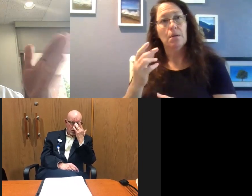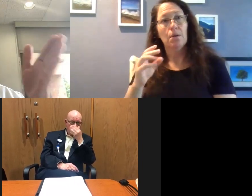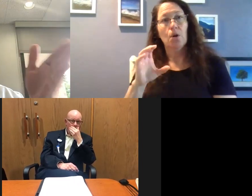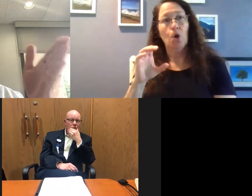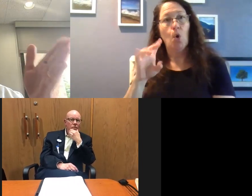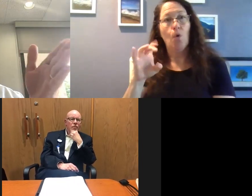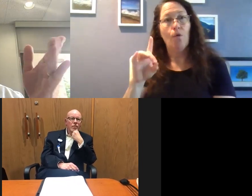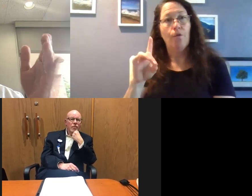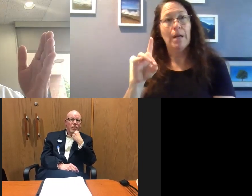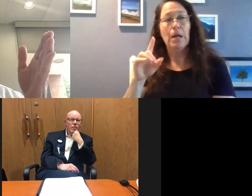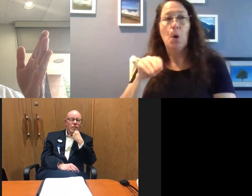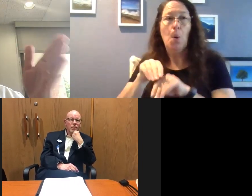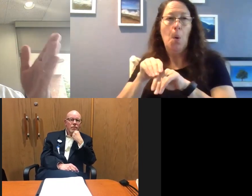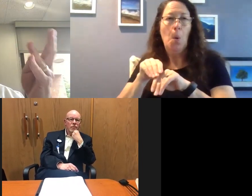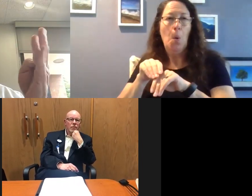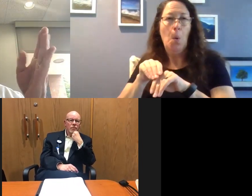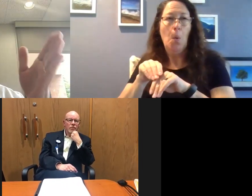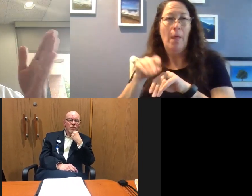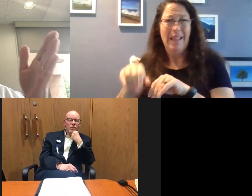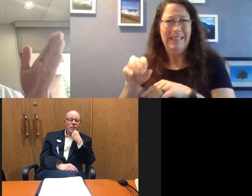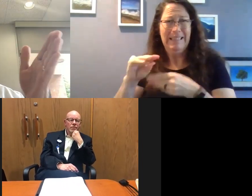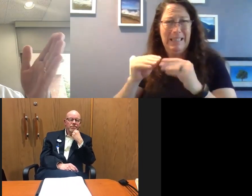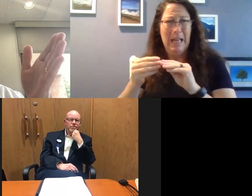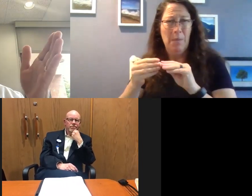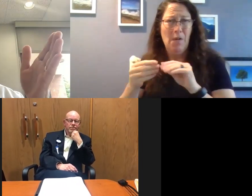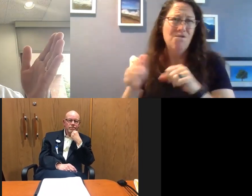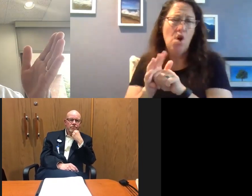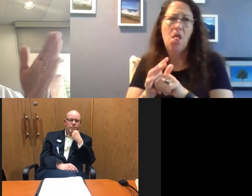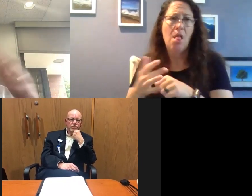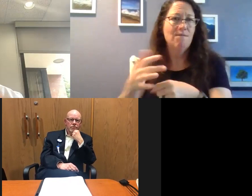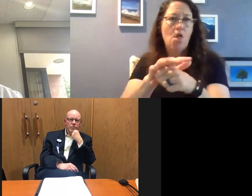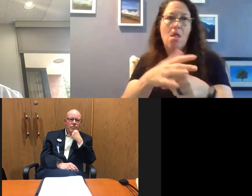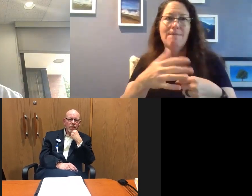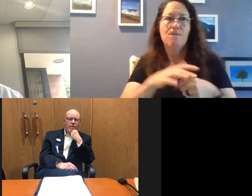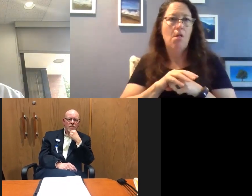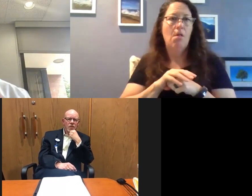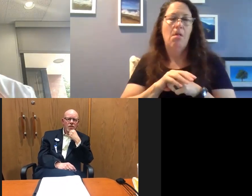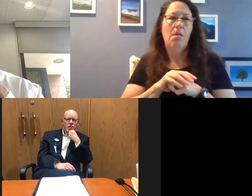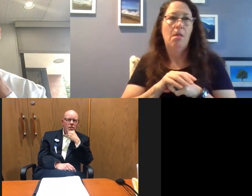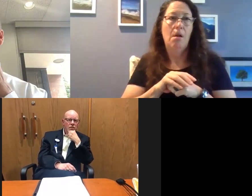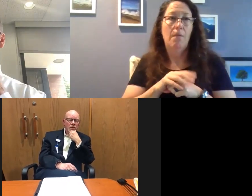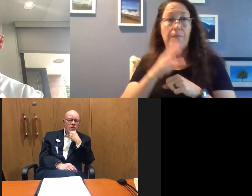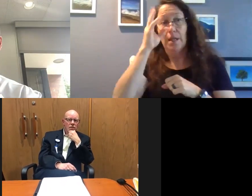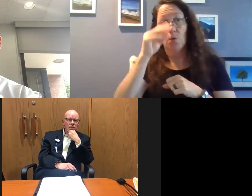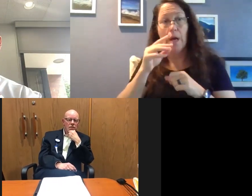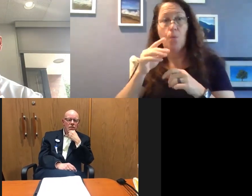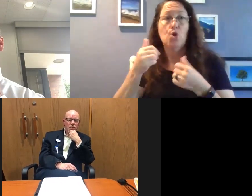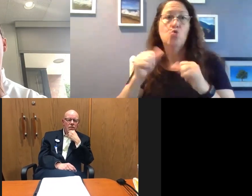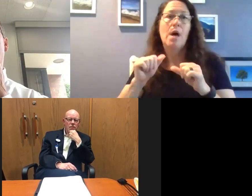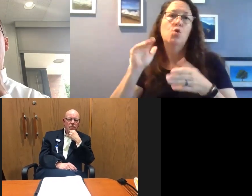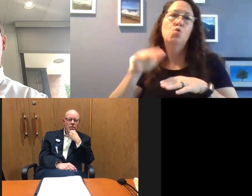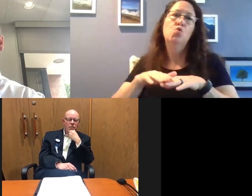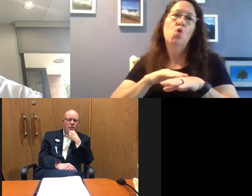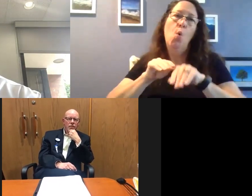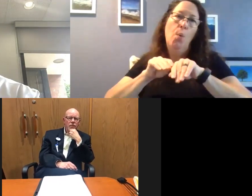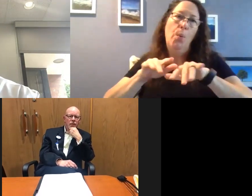That's how quickly these ICUs can get filled up with COVID patients. This is why we're trying to slow the transmission.